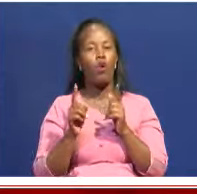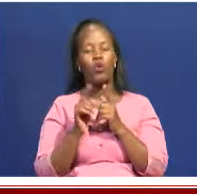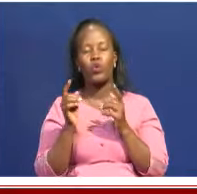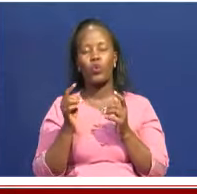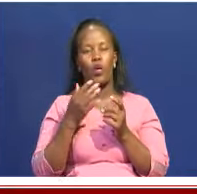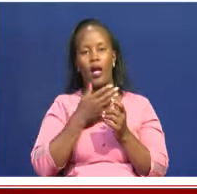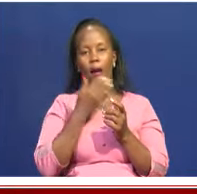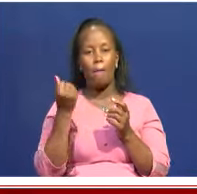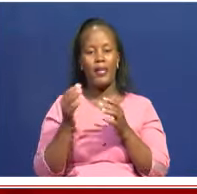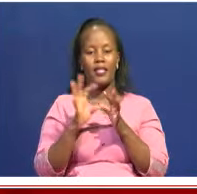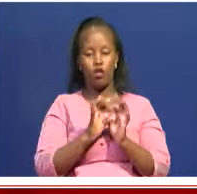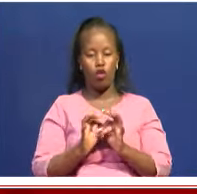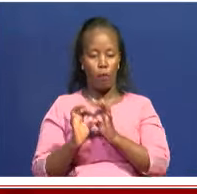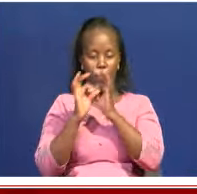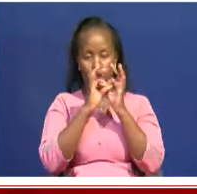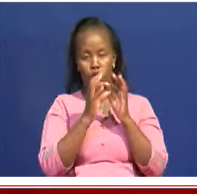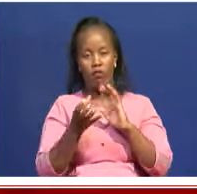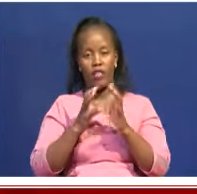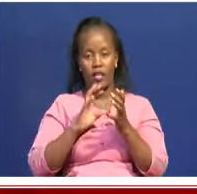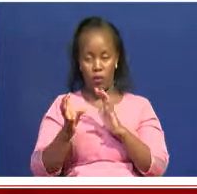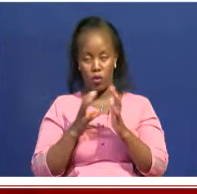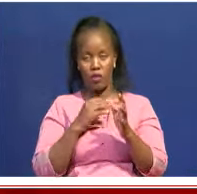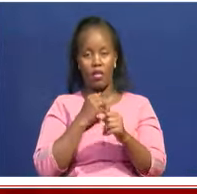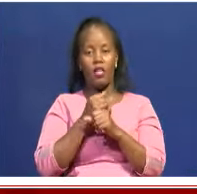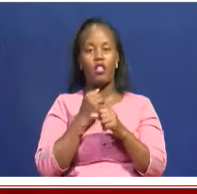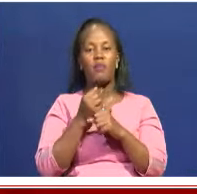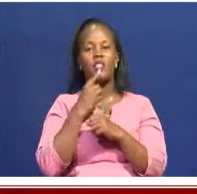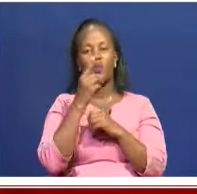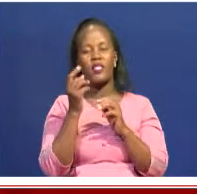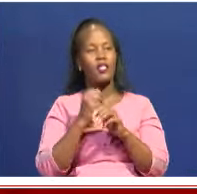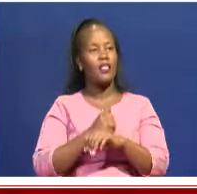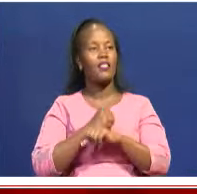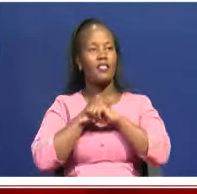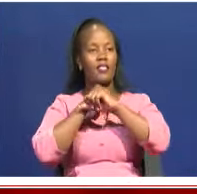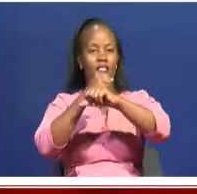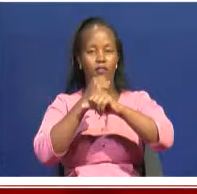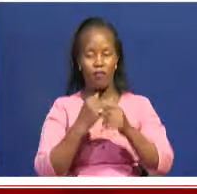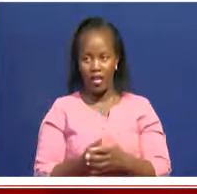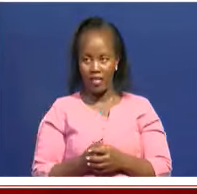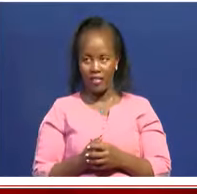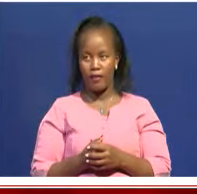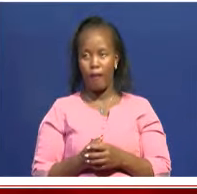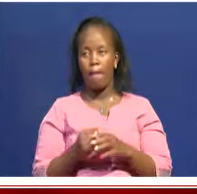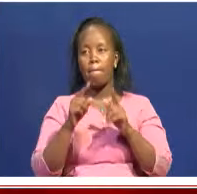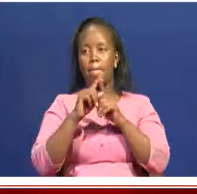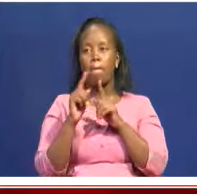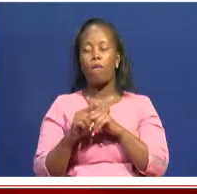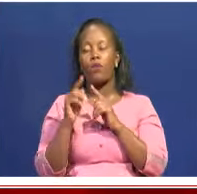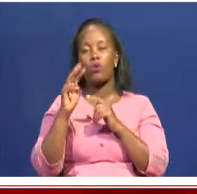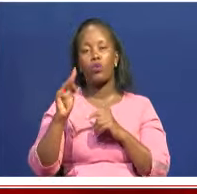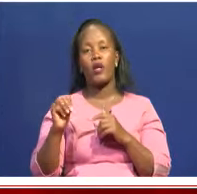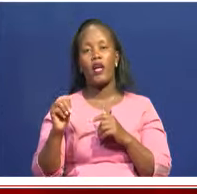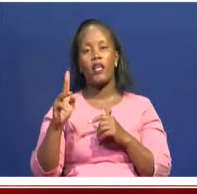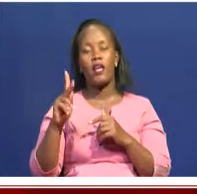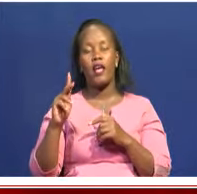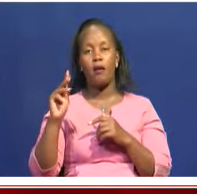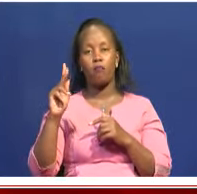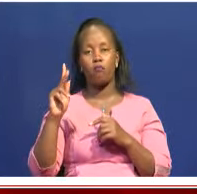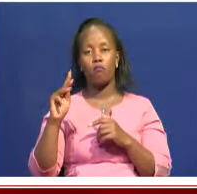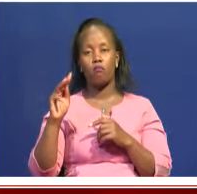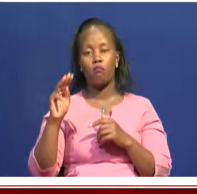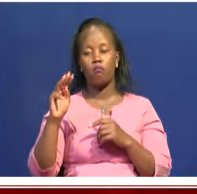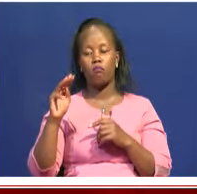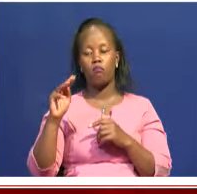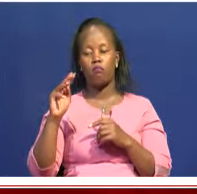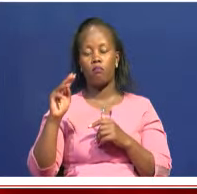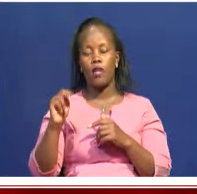of chemicals to ensure that they safeguard this. At the NMK, we have the original Turkana boy and the original